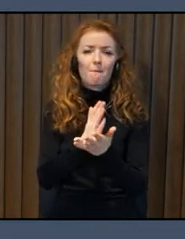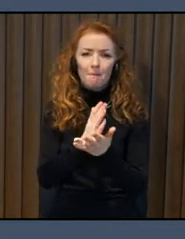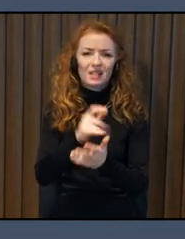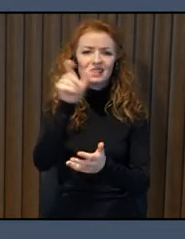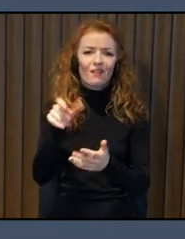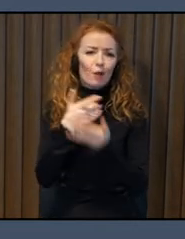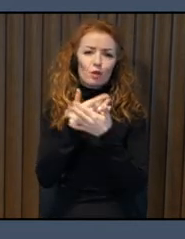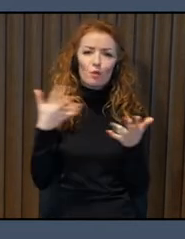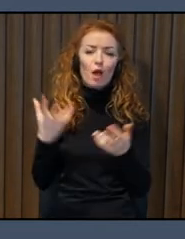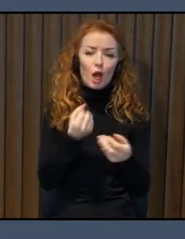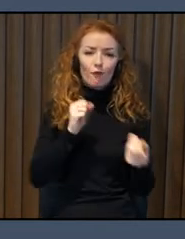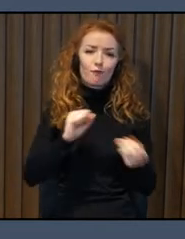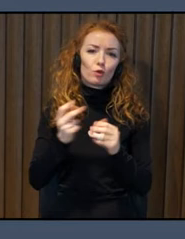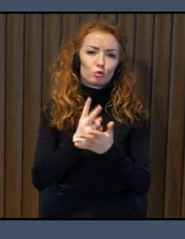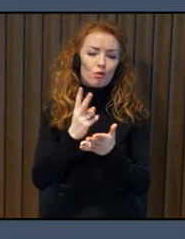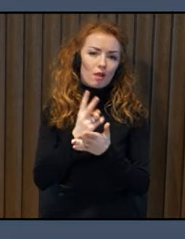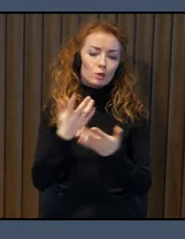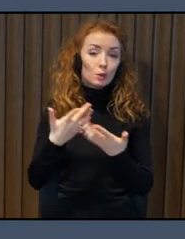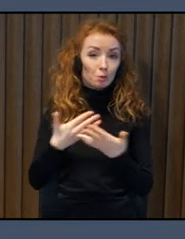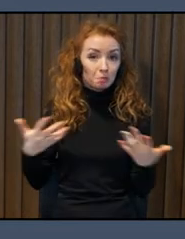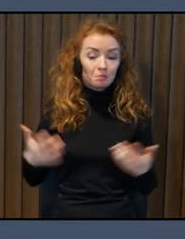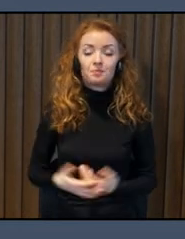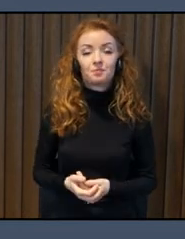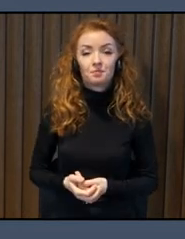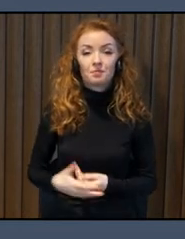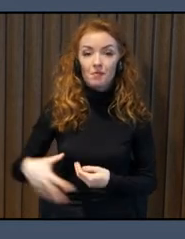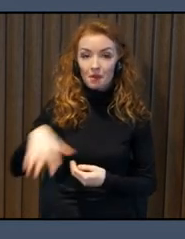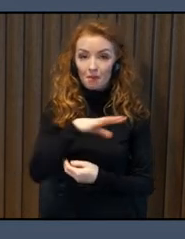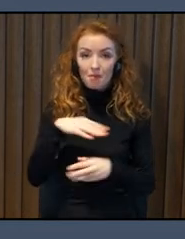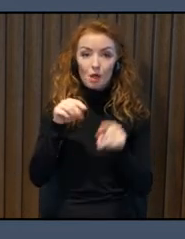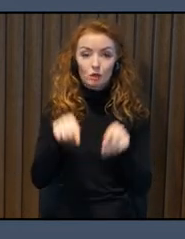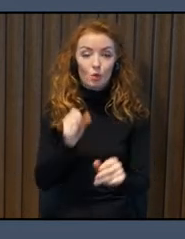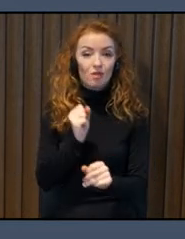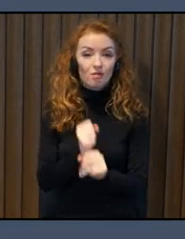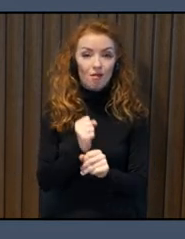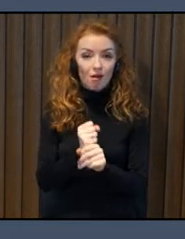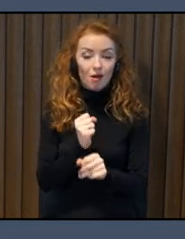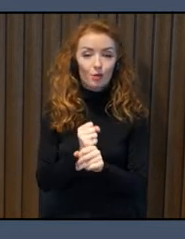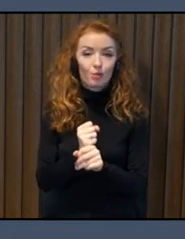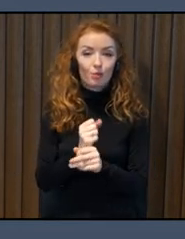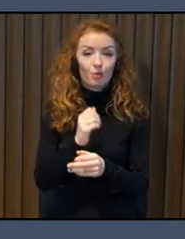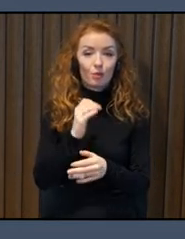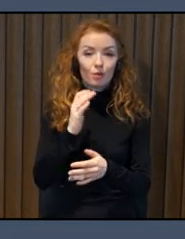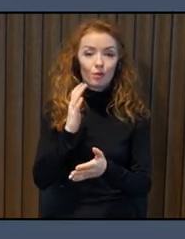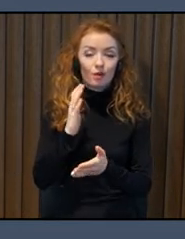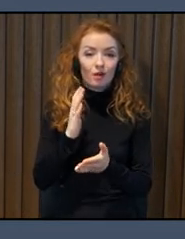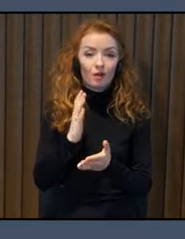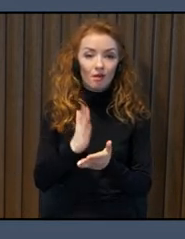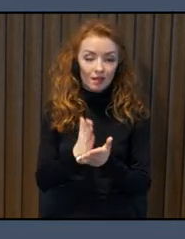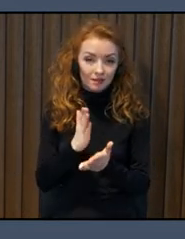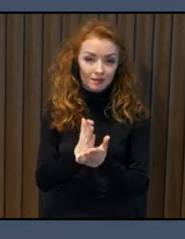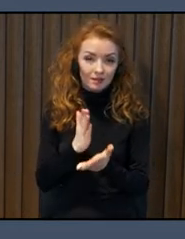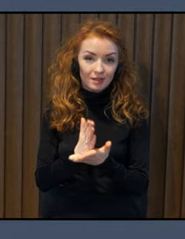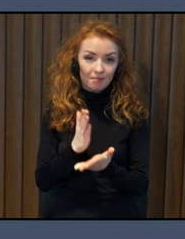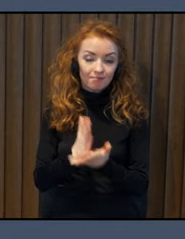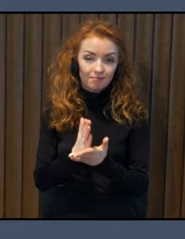larger amount of people. And we do this work since we know that spending time in parks and green areas is